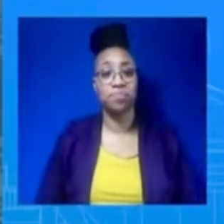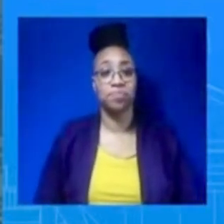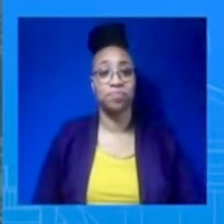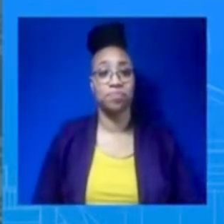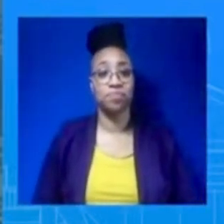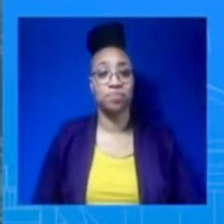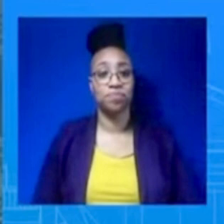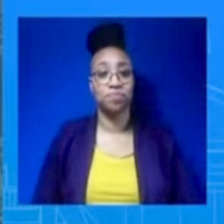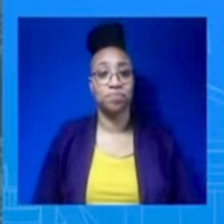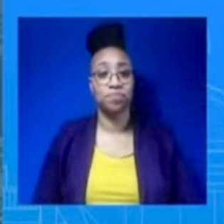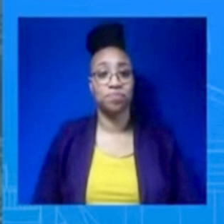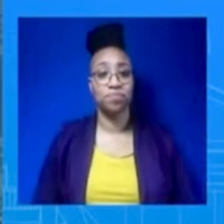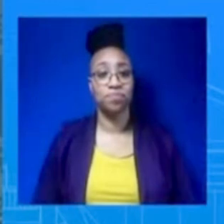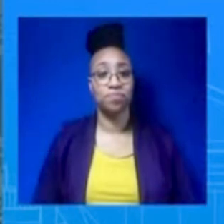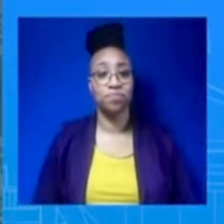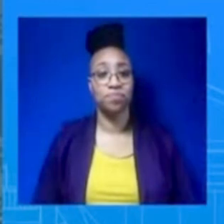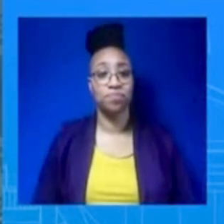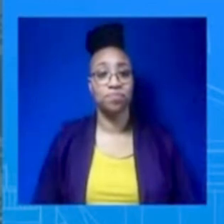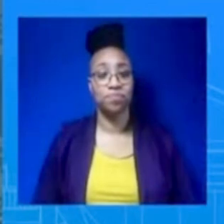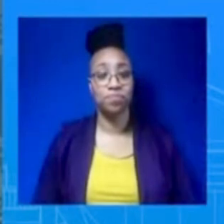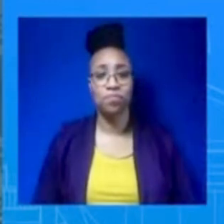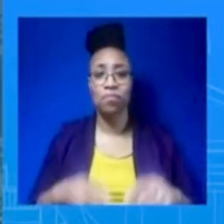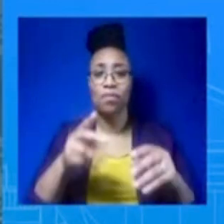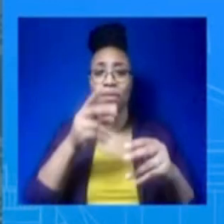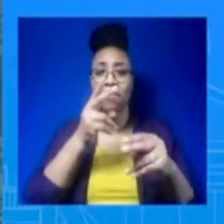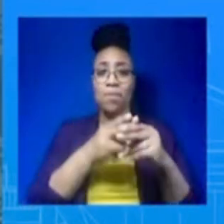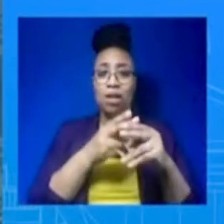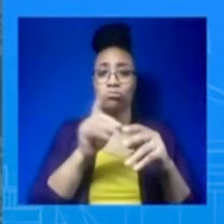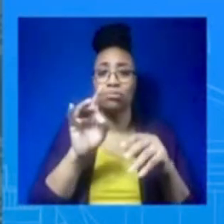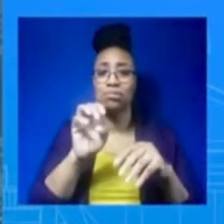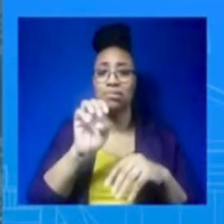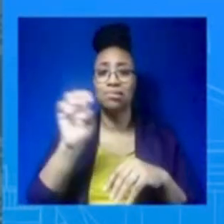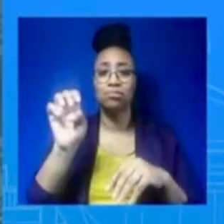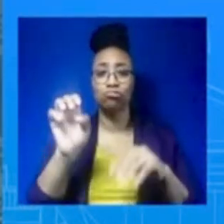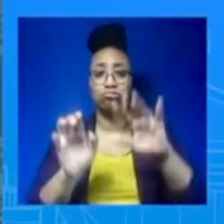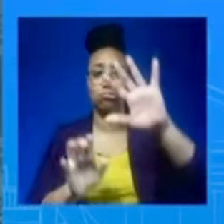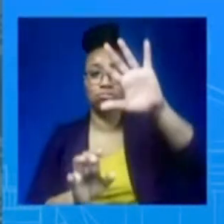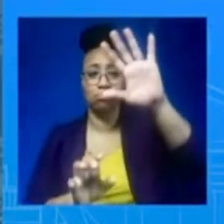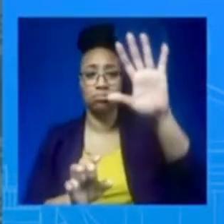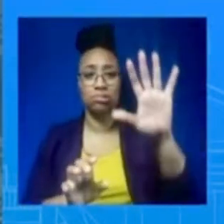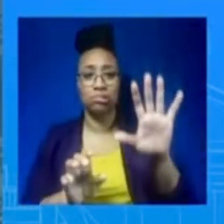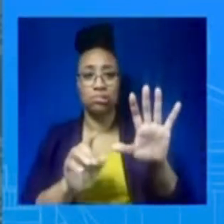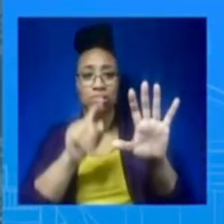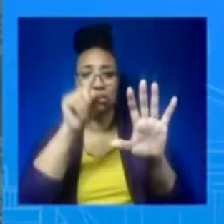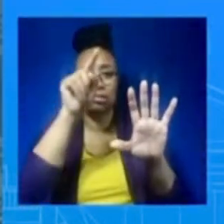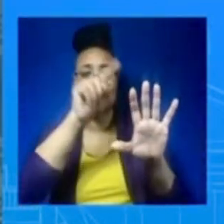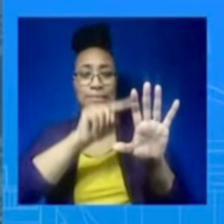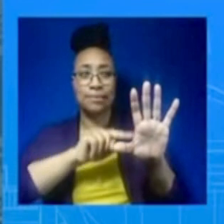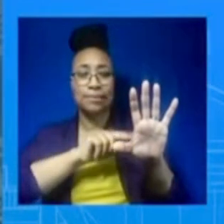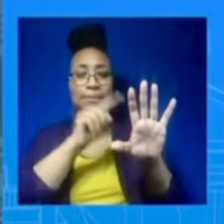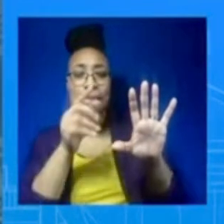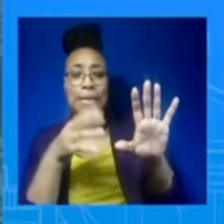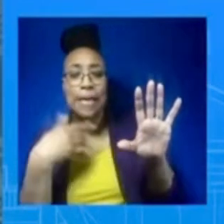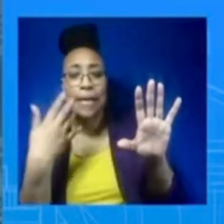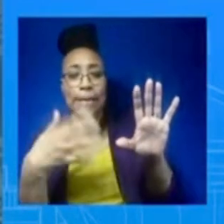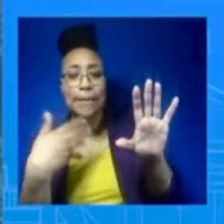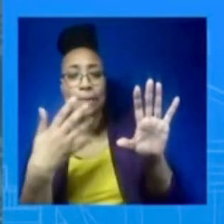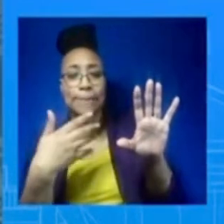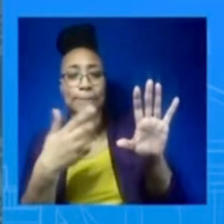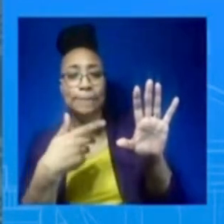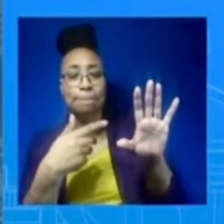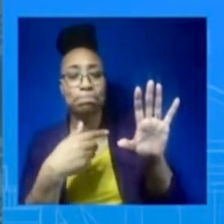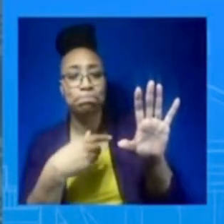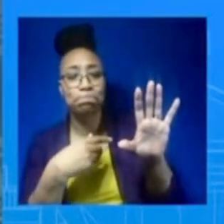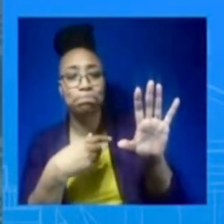be there to show our commitment, our commitment to Ukraine, but also our NATO